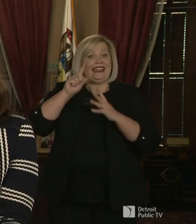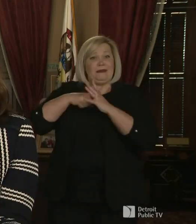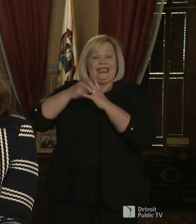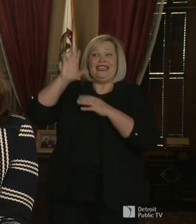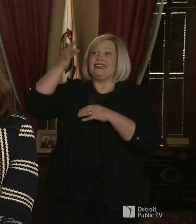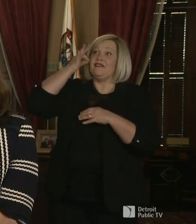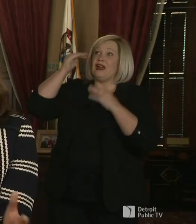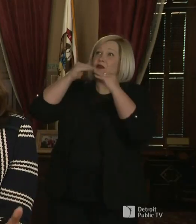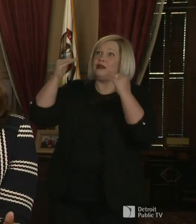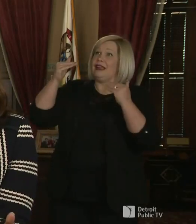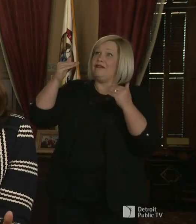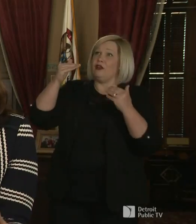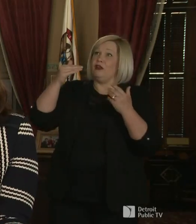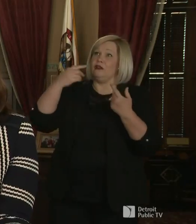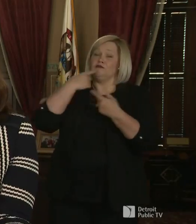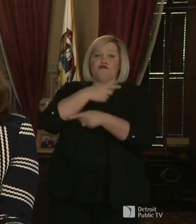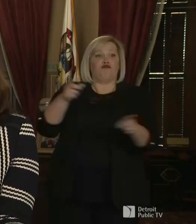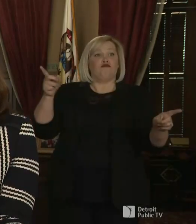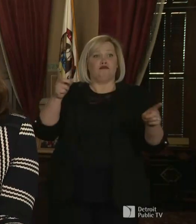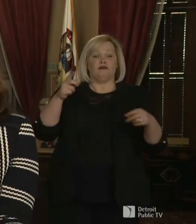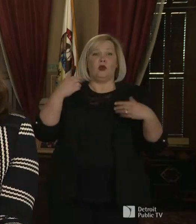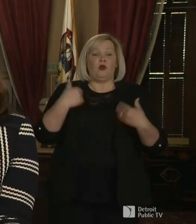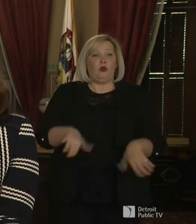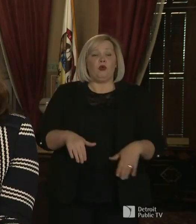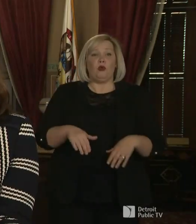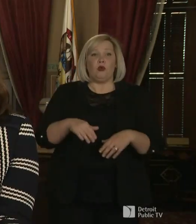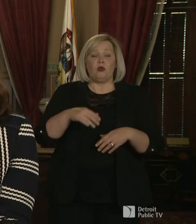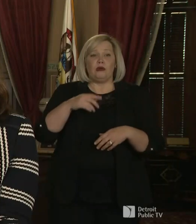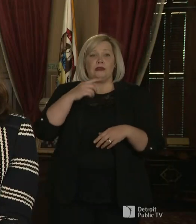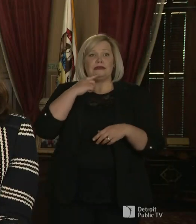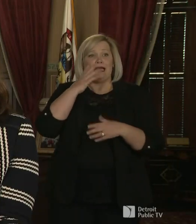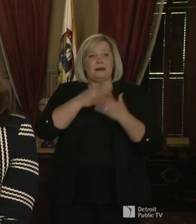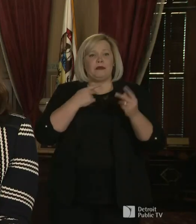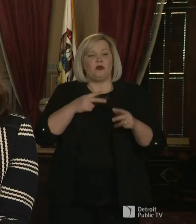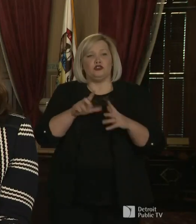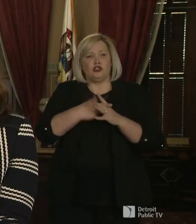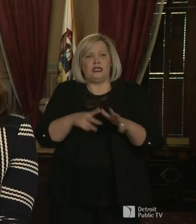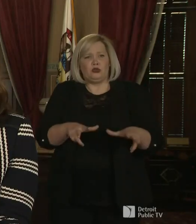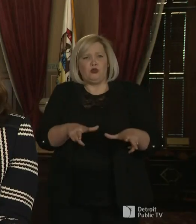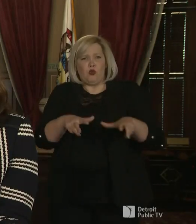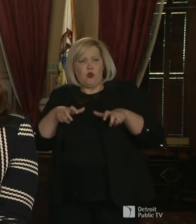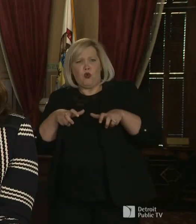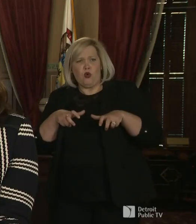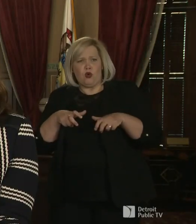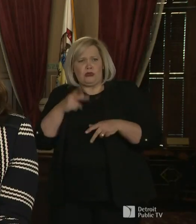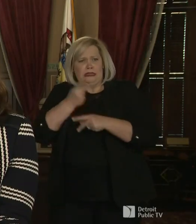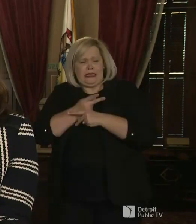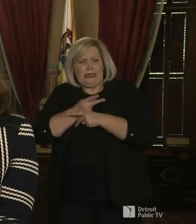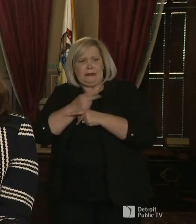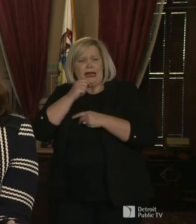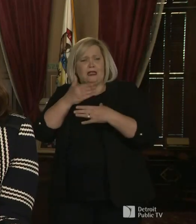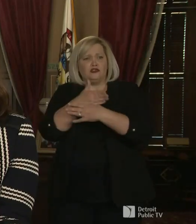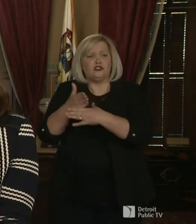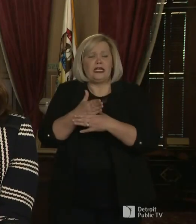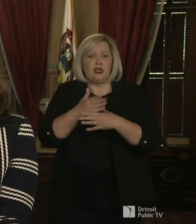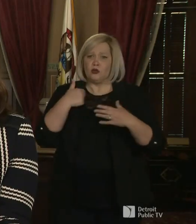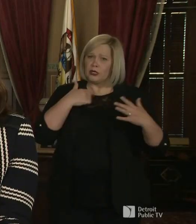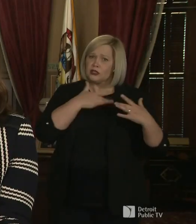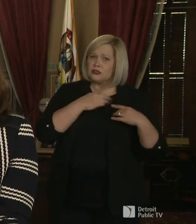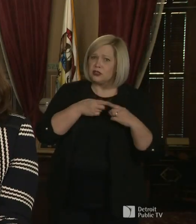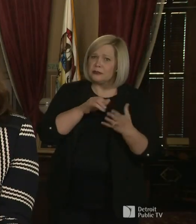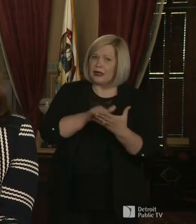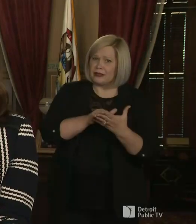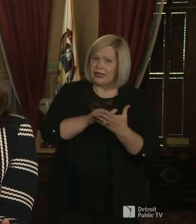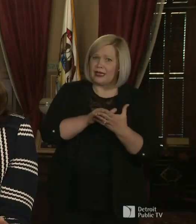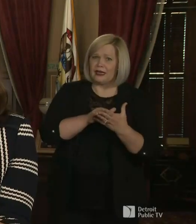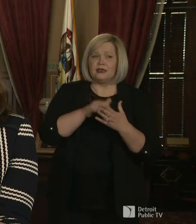might create some hoarding was something that we were very concerned about because we do have Michigan patients that have been prescribed this drug